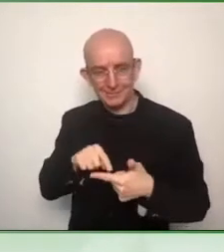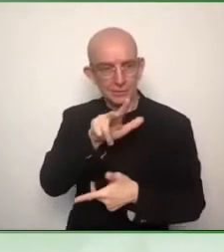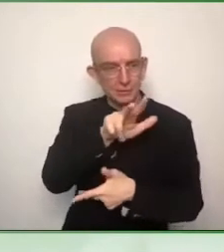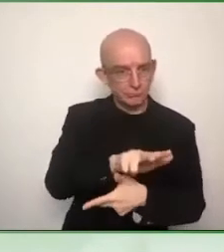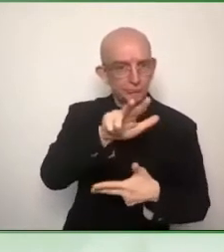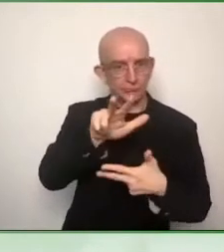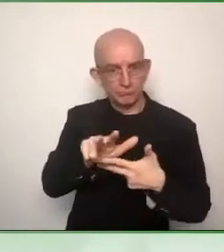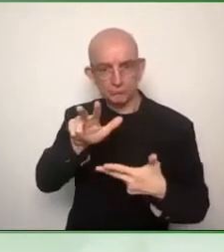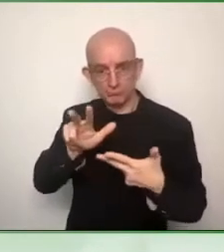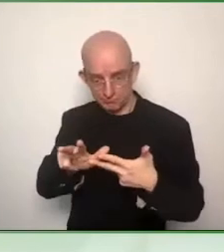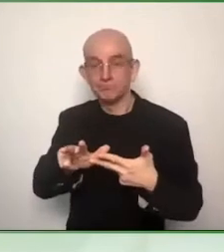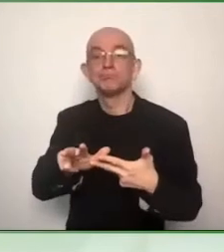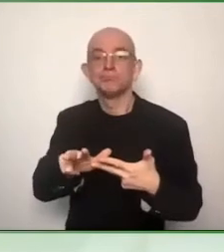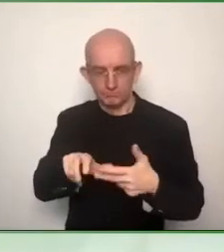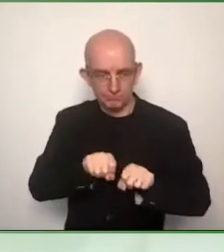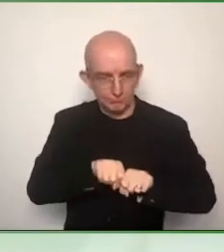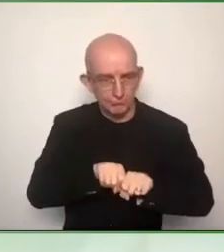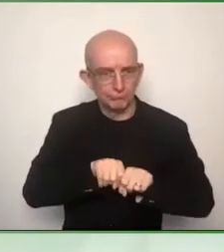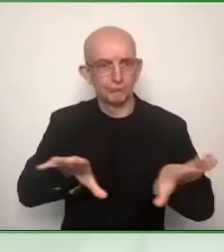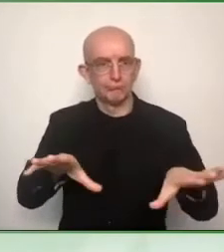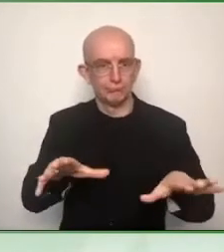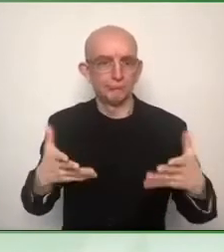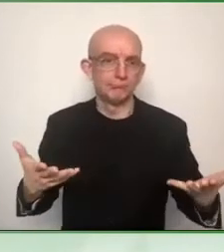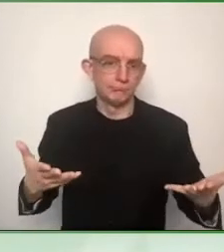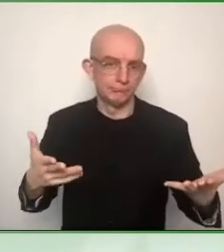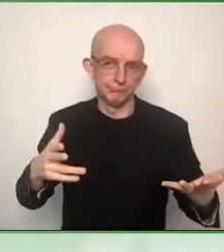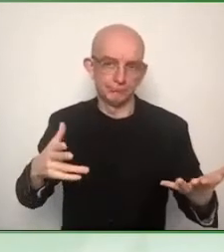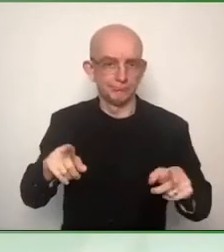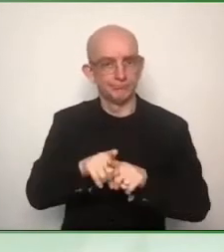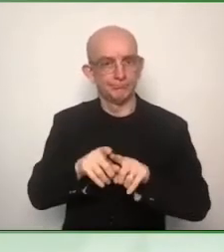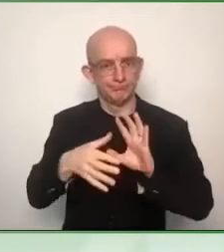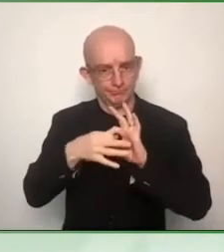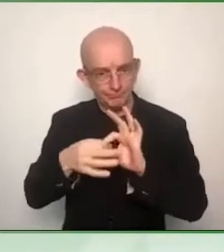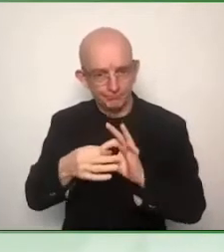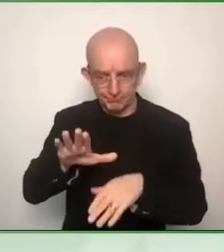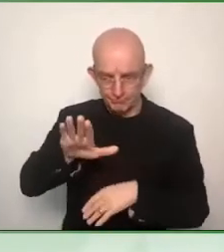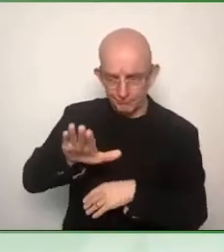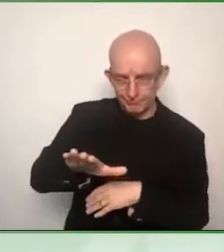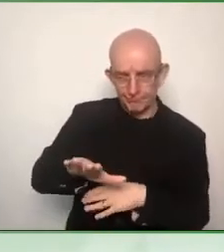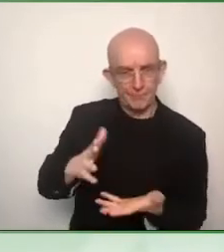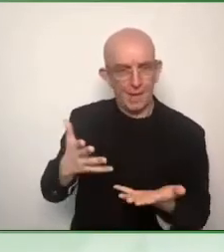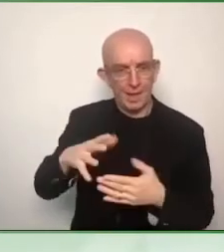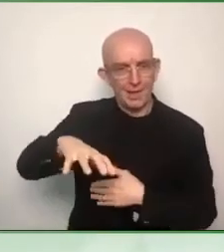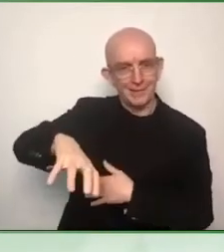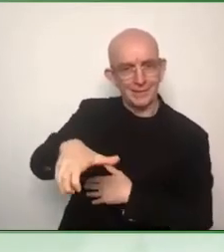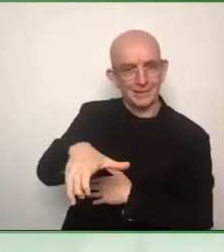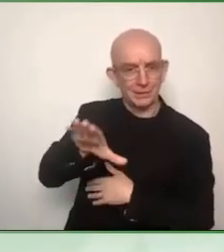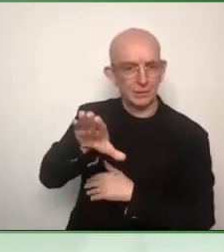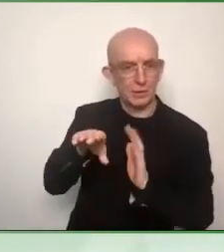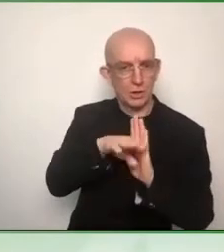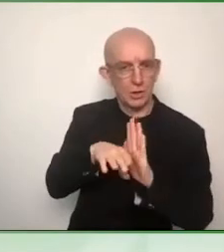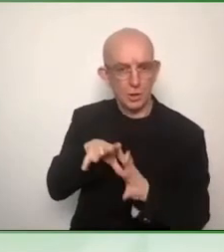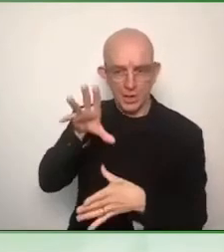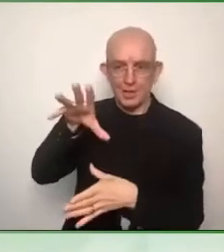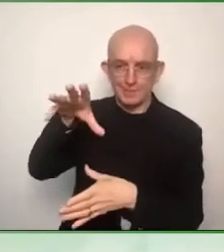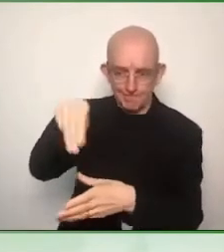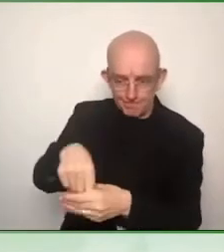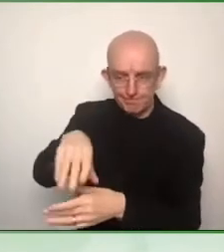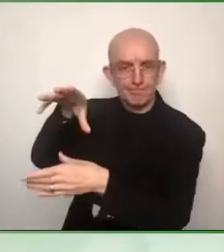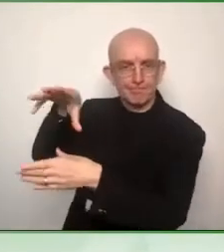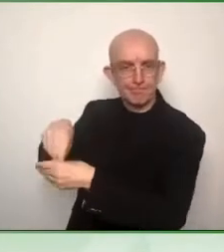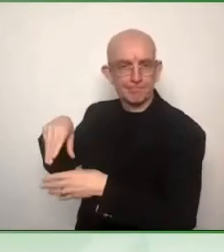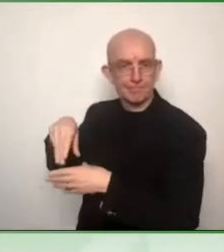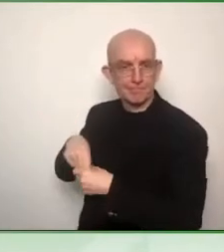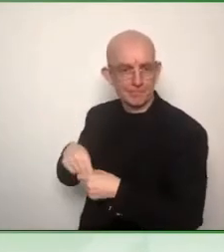legislation. Member states have got until 28 June this year to do the exercise.